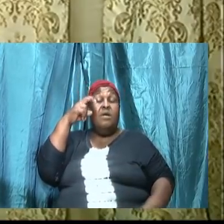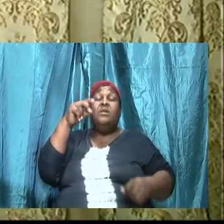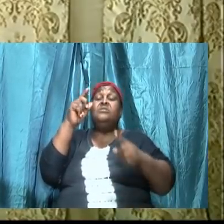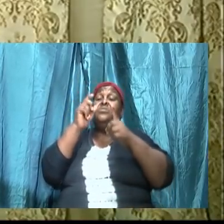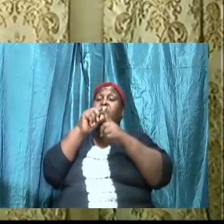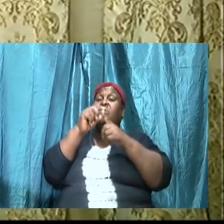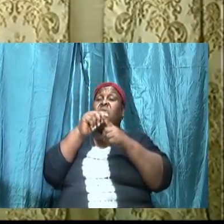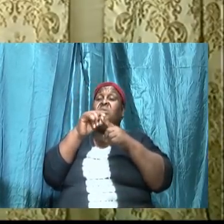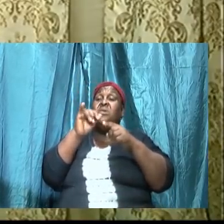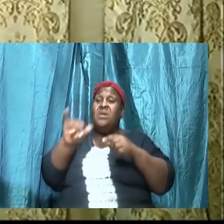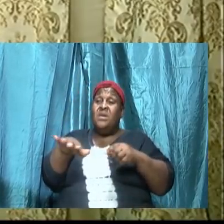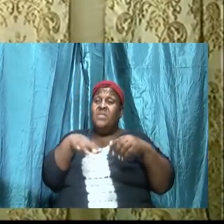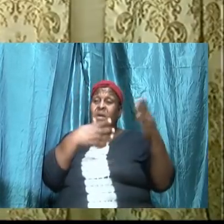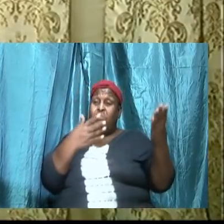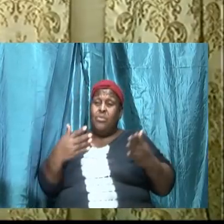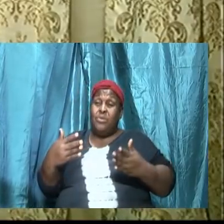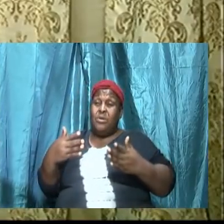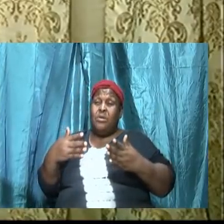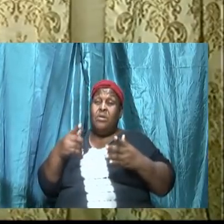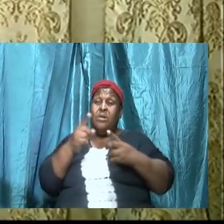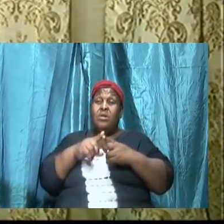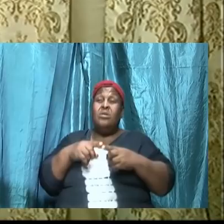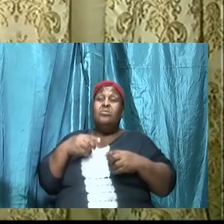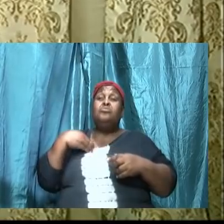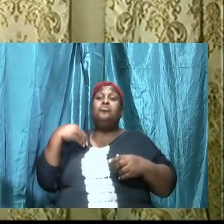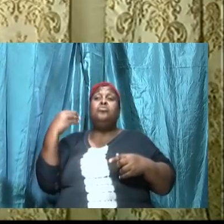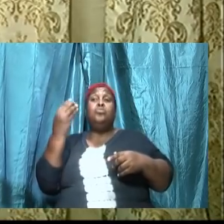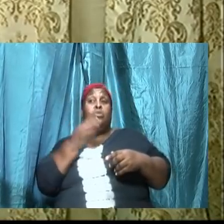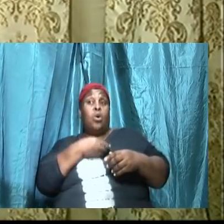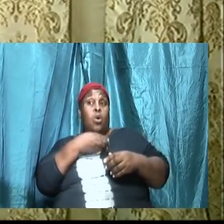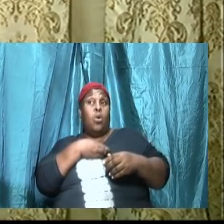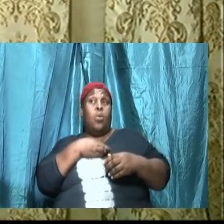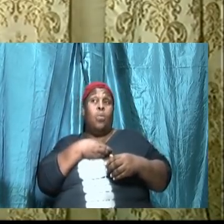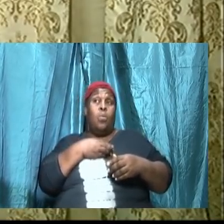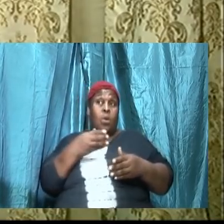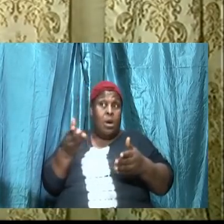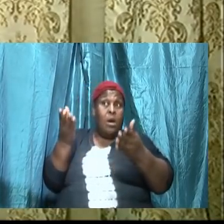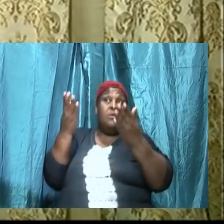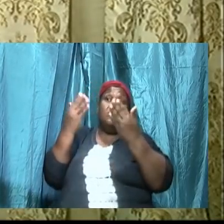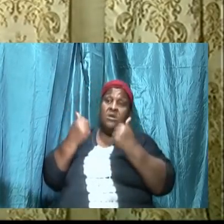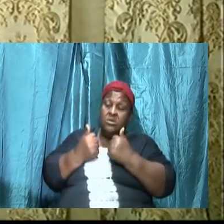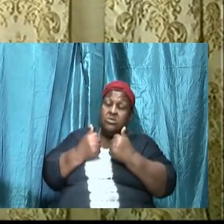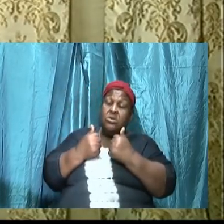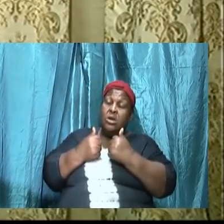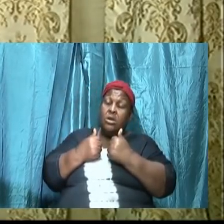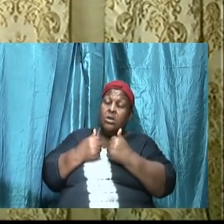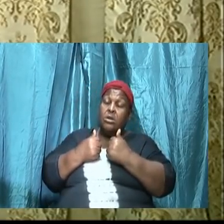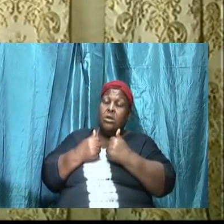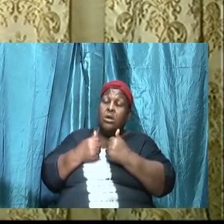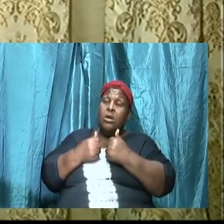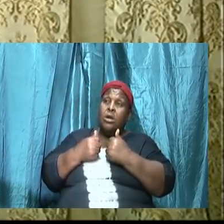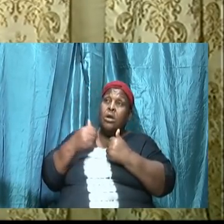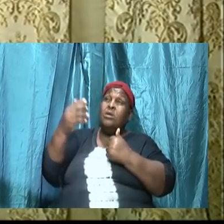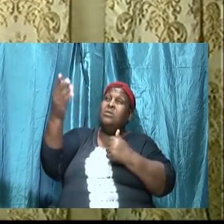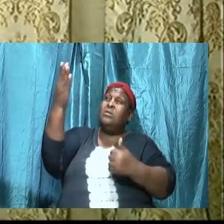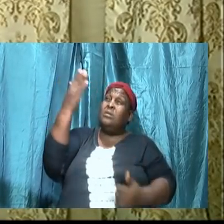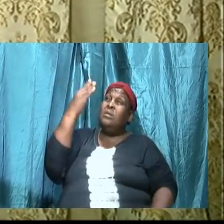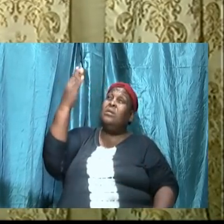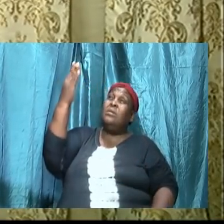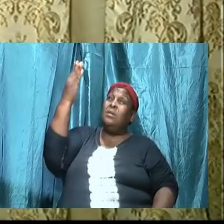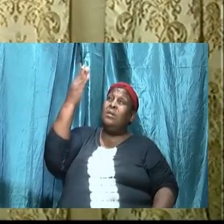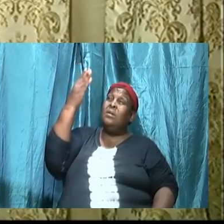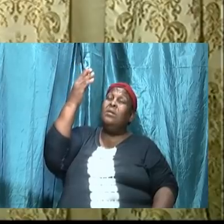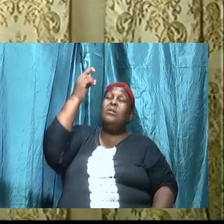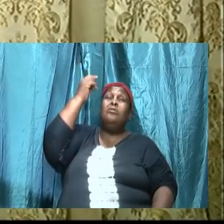to our attention it is the word that will bring to the forefront of our living